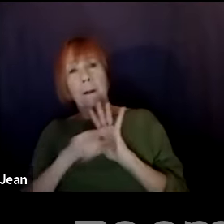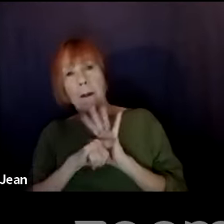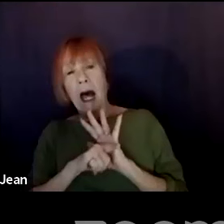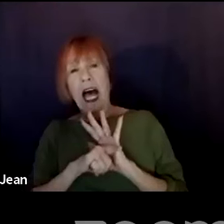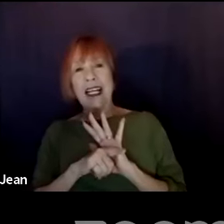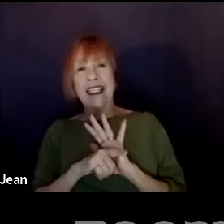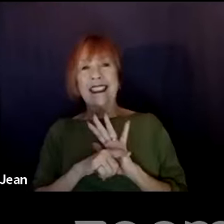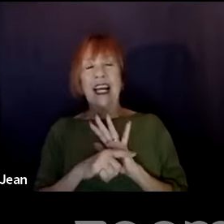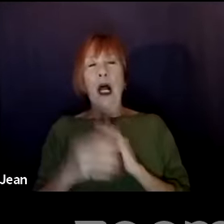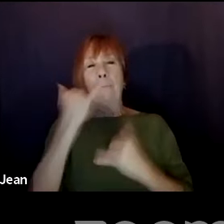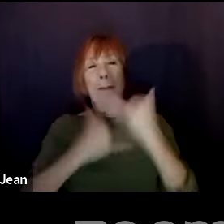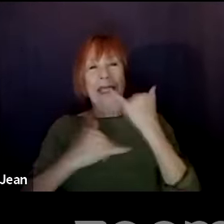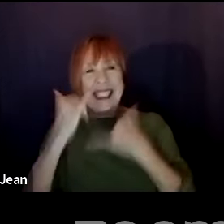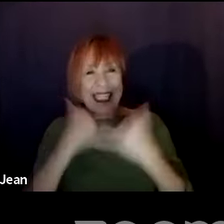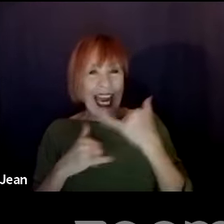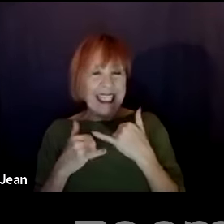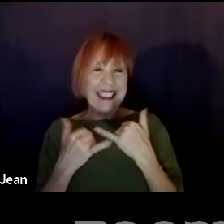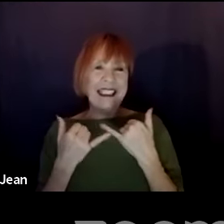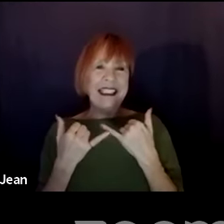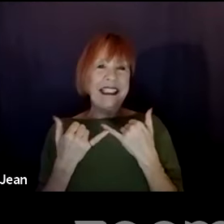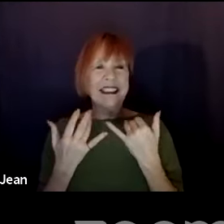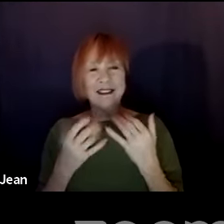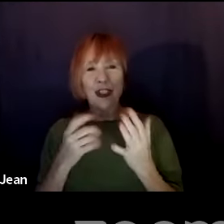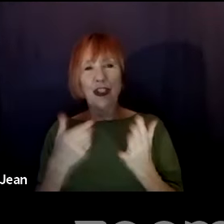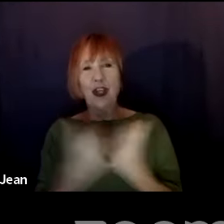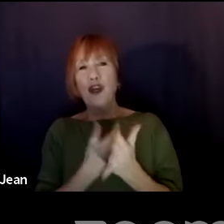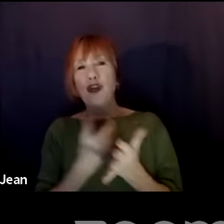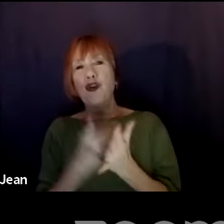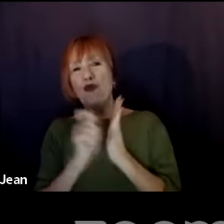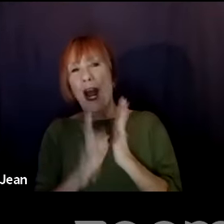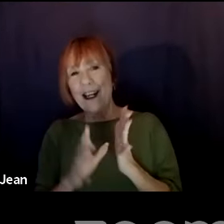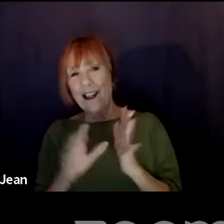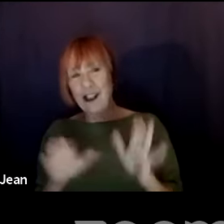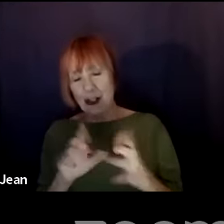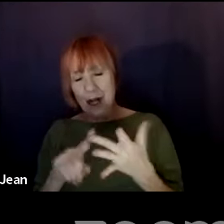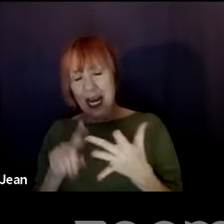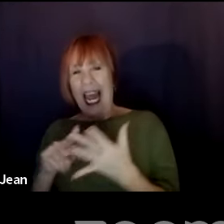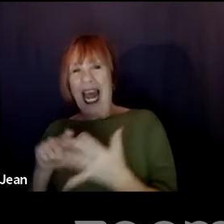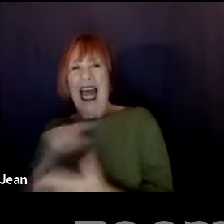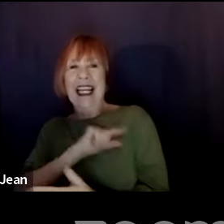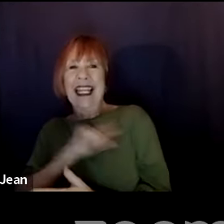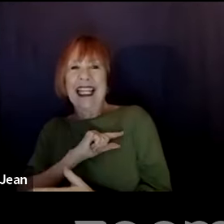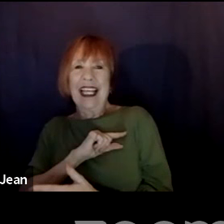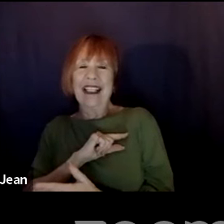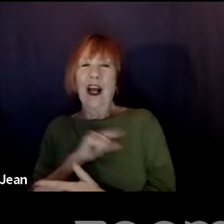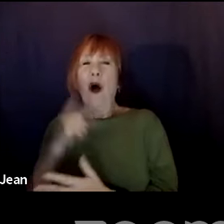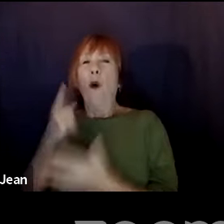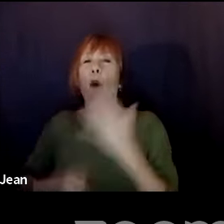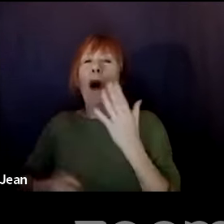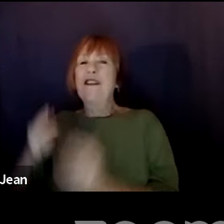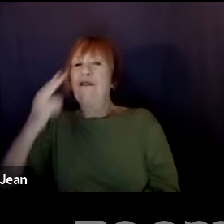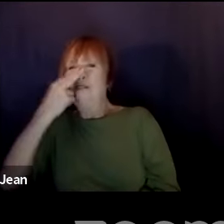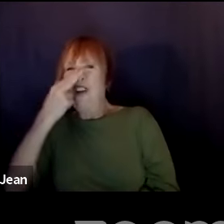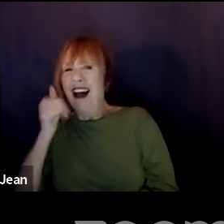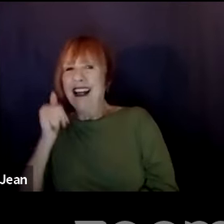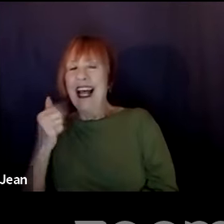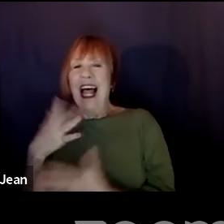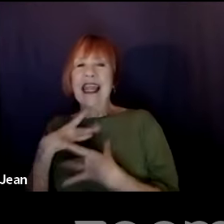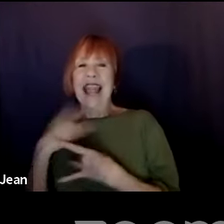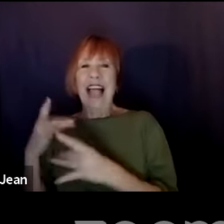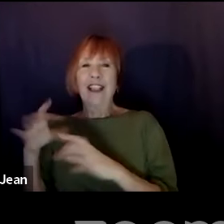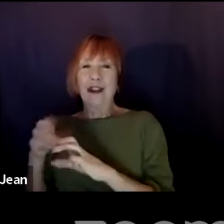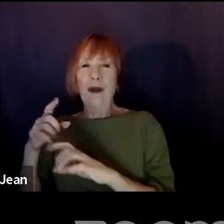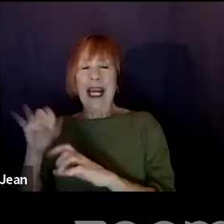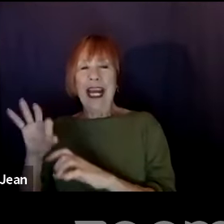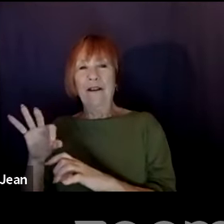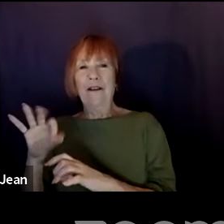covered enough in formatting. So if you have any other things, let's hear those. And then the shameless, what's a fun thing you like to do when you're suffering from writer's